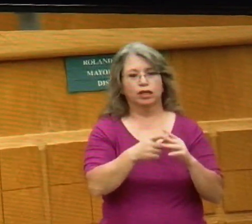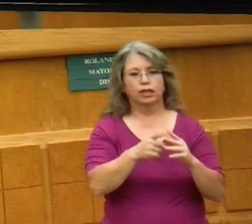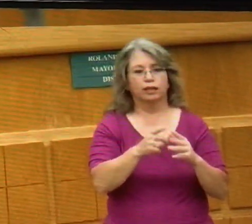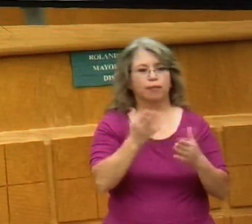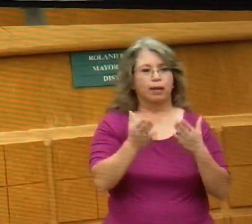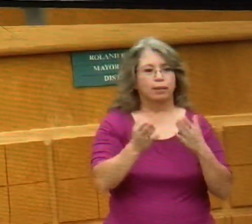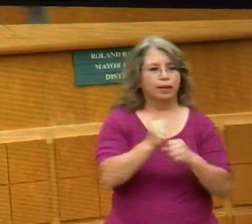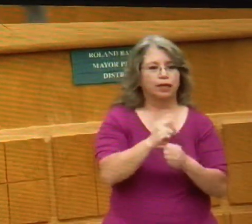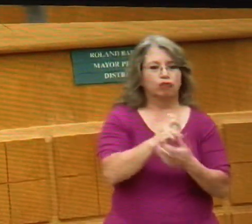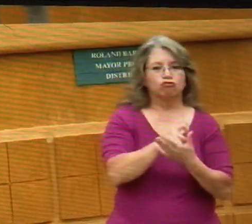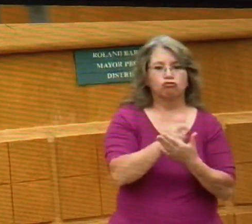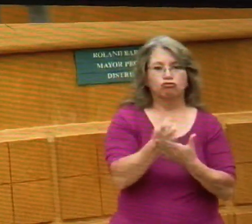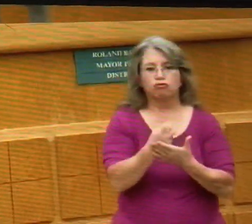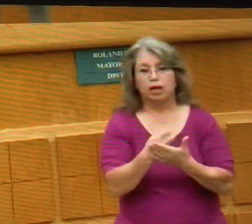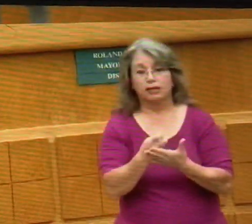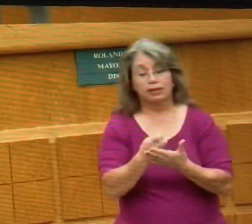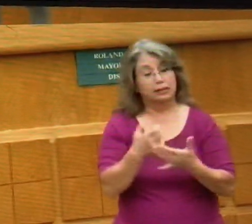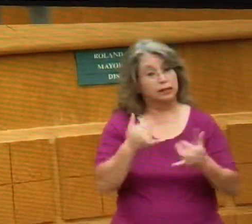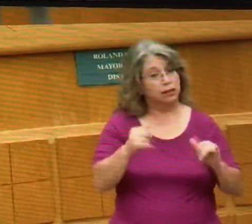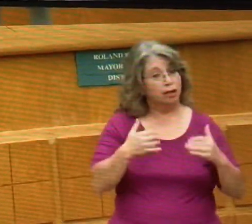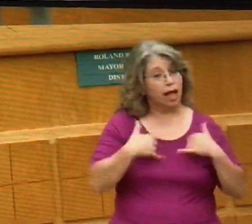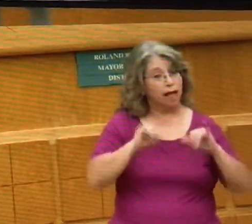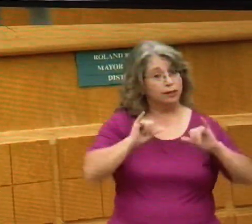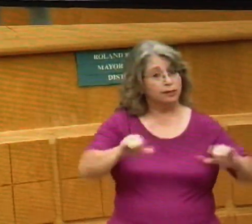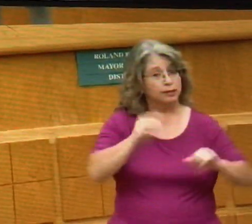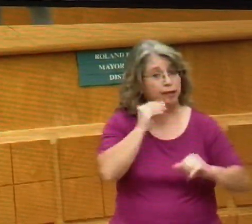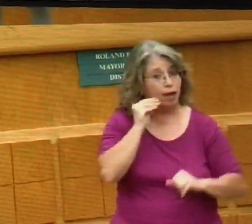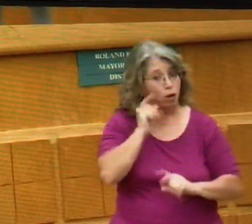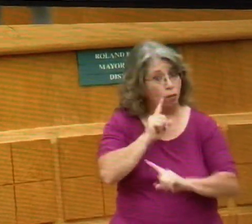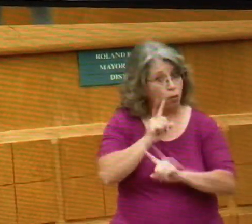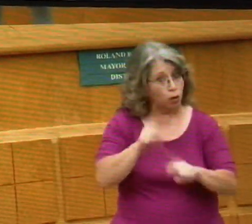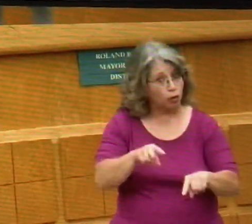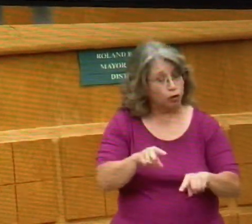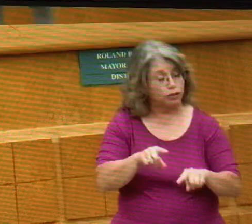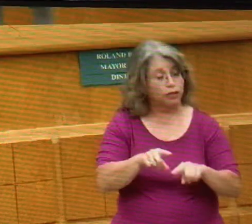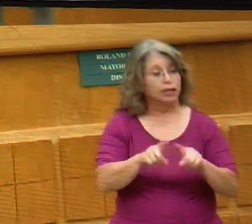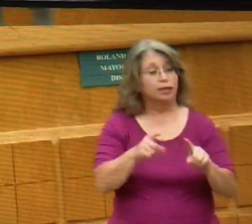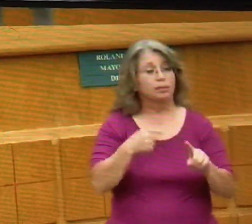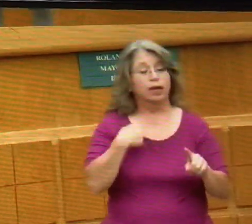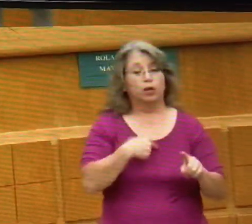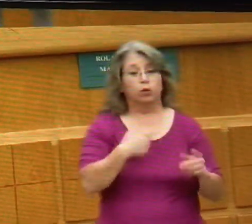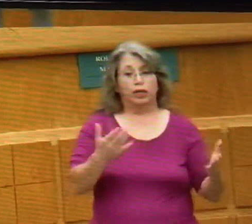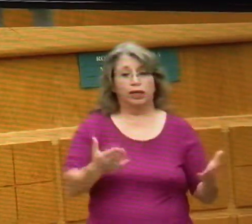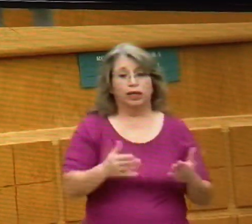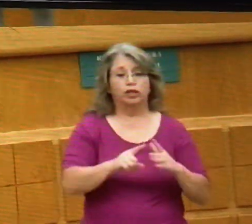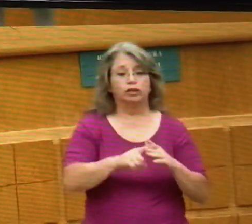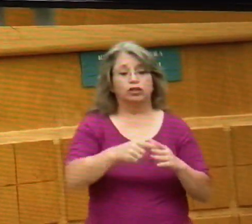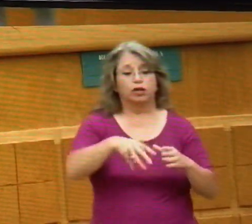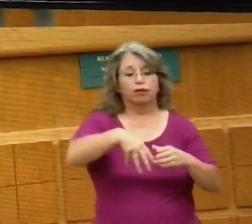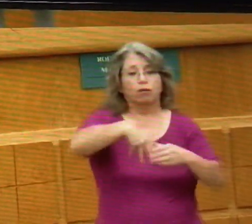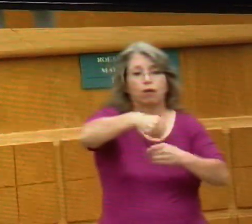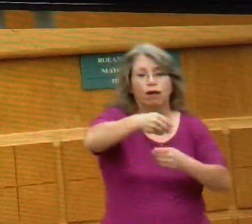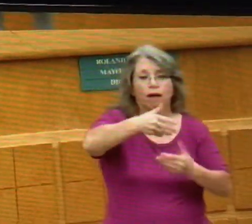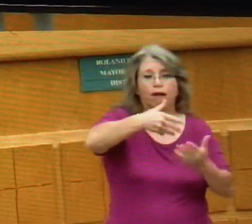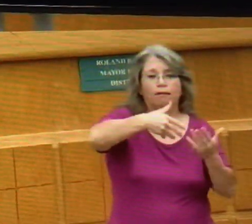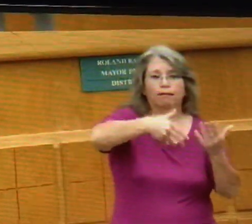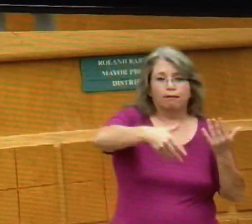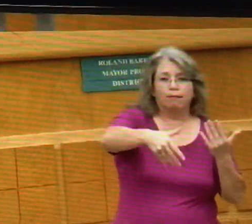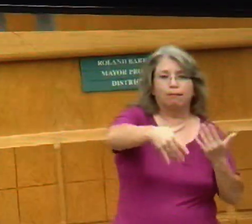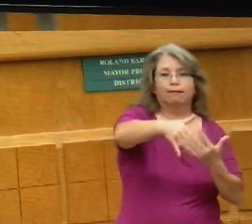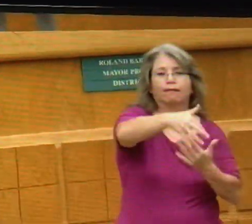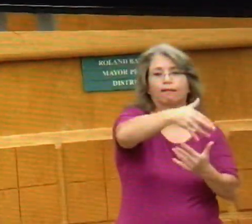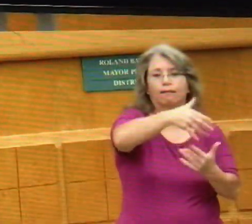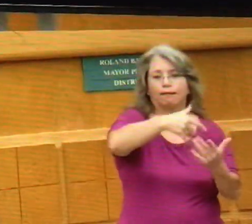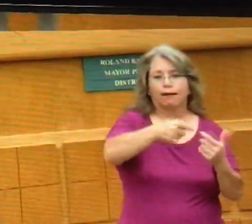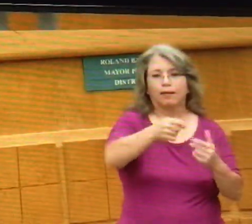And despite the same orders being in place, we here in Nueces County started to behave a little bit differently. maybe went out a little bit more than we did